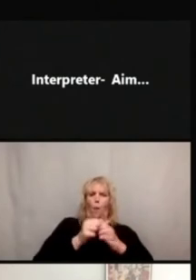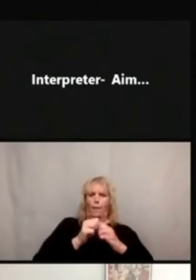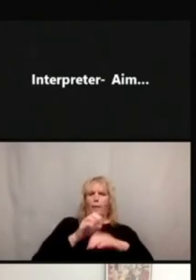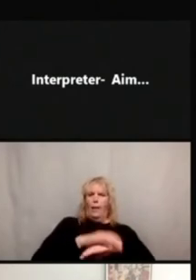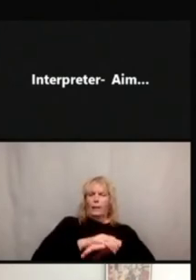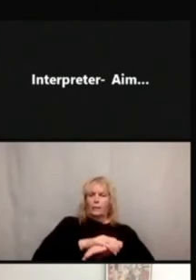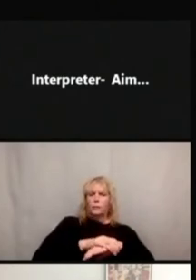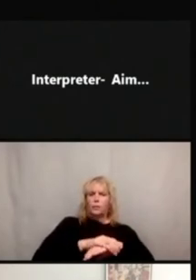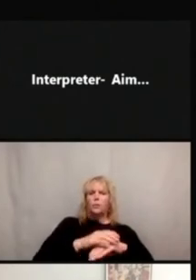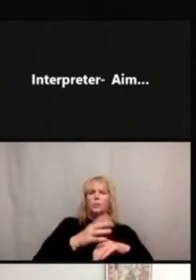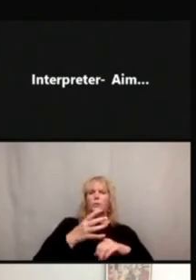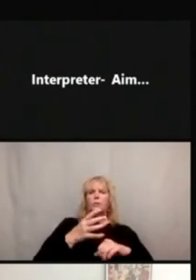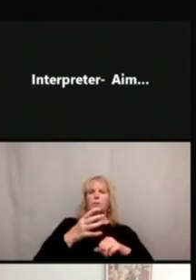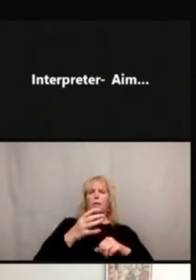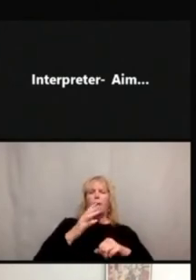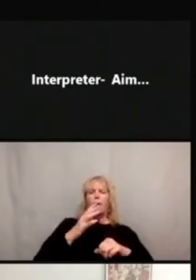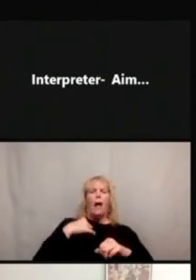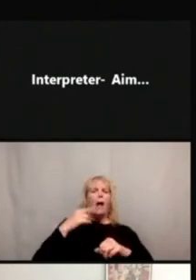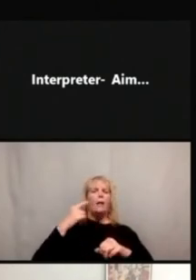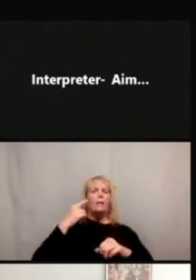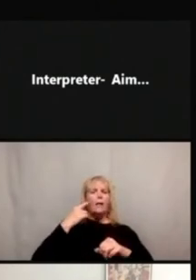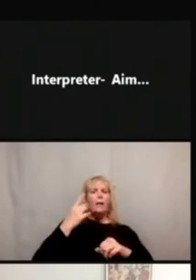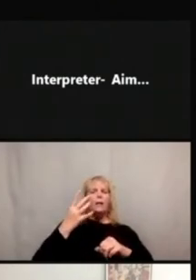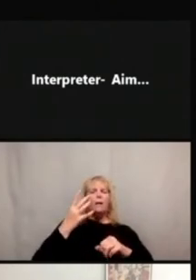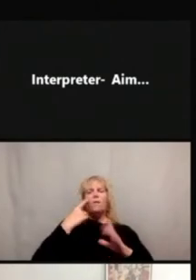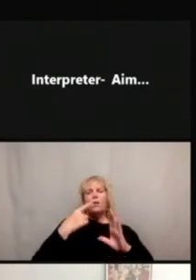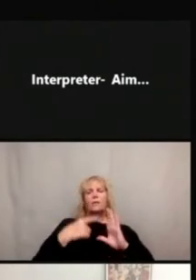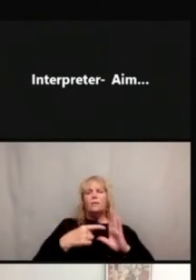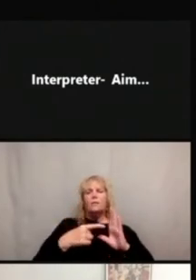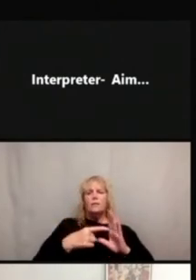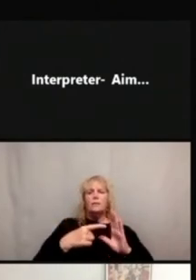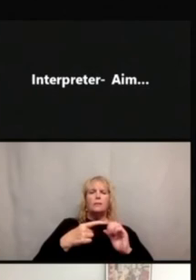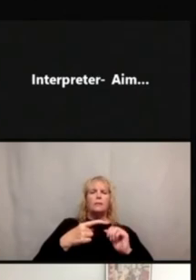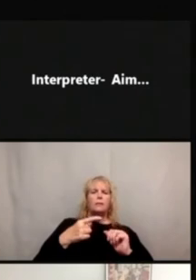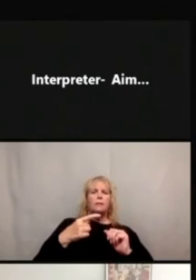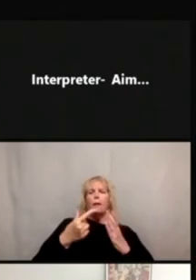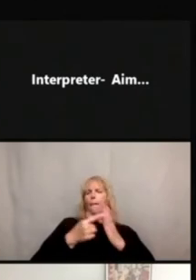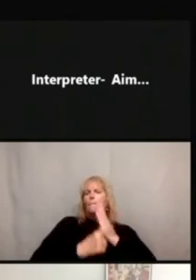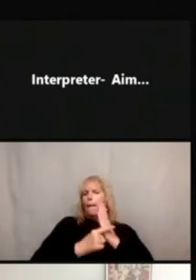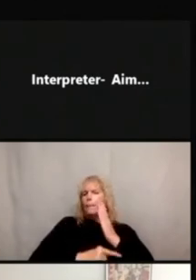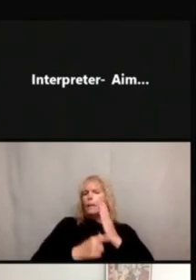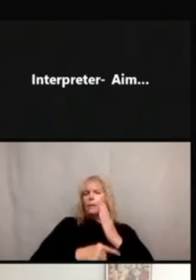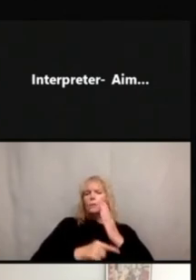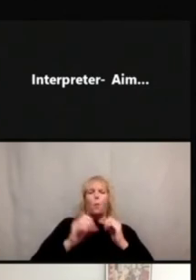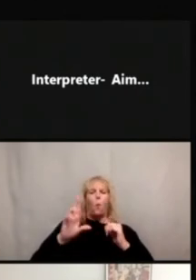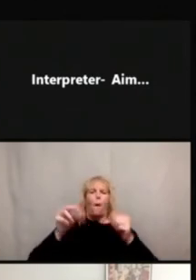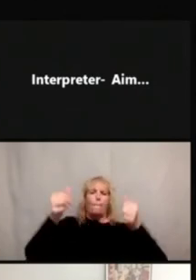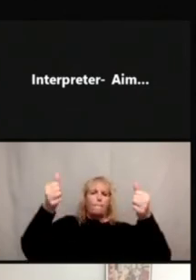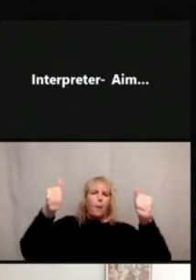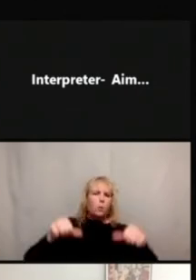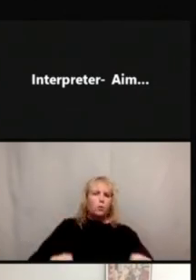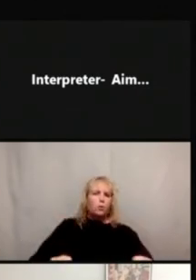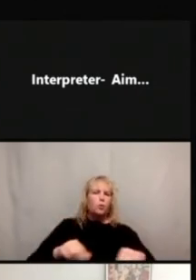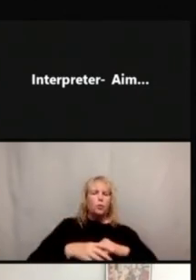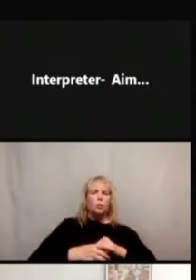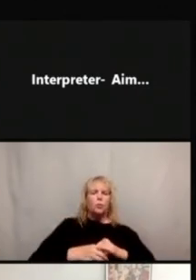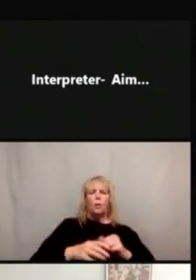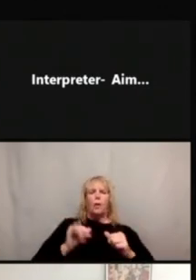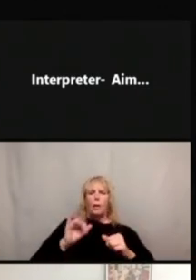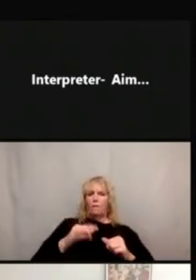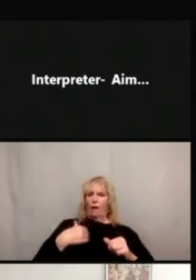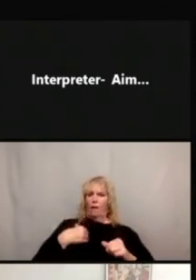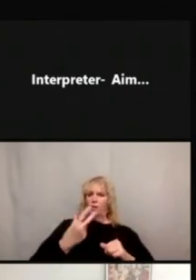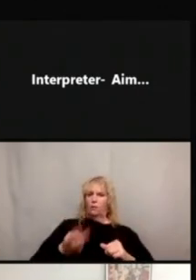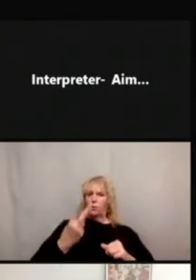I think, for example, a pamphlet or a poster by having two languages, it not